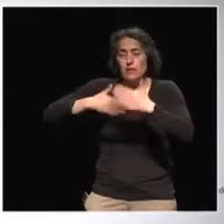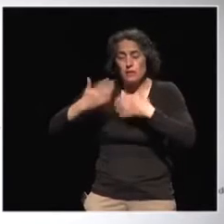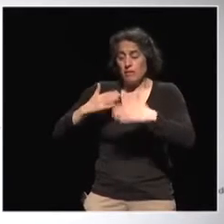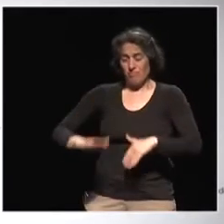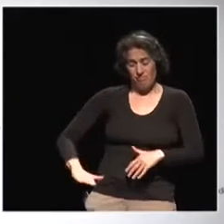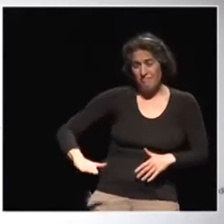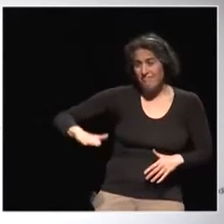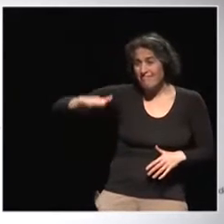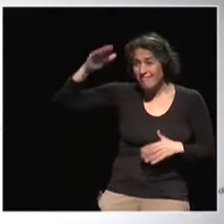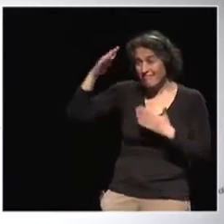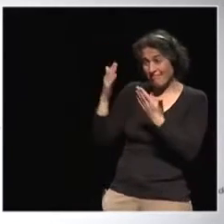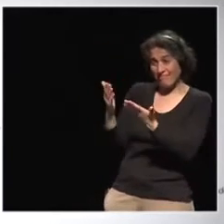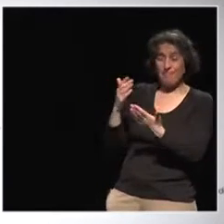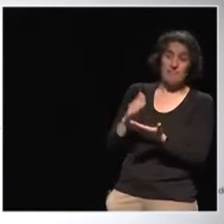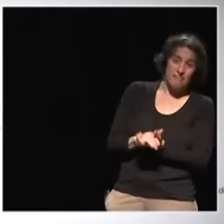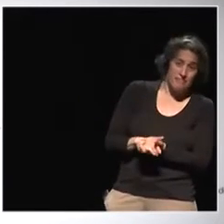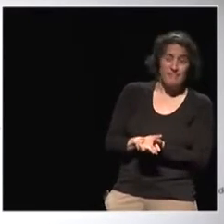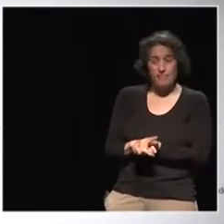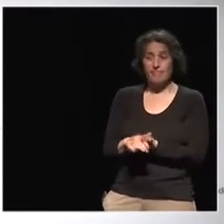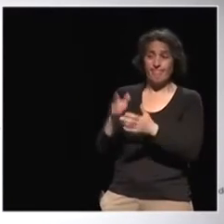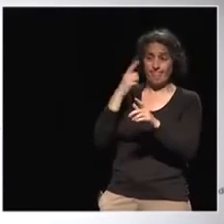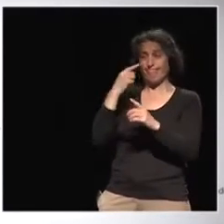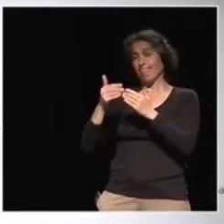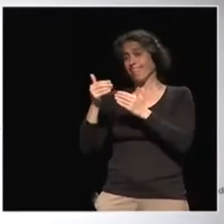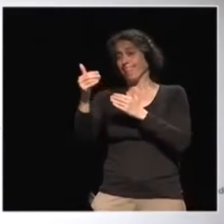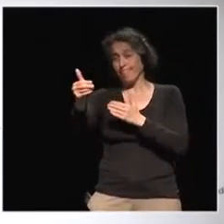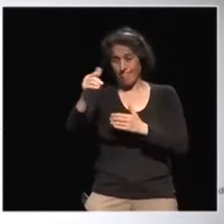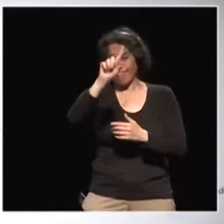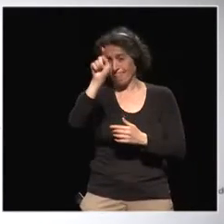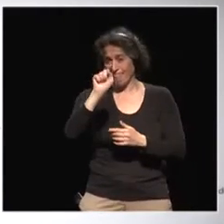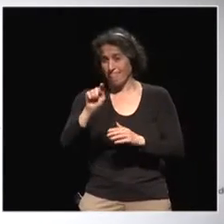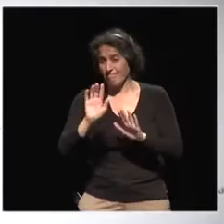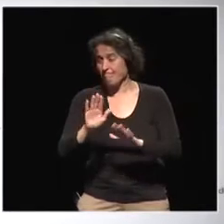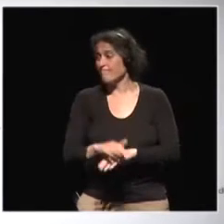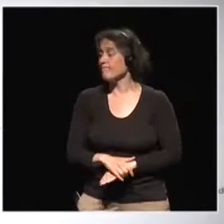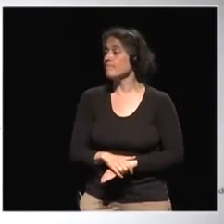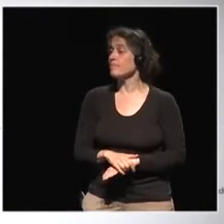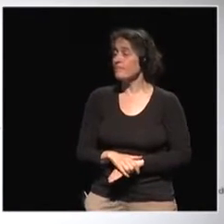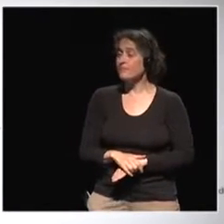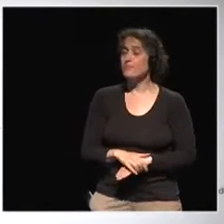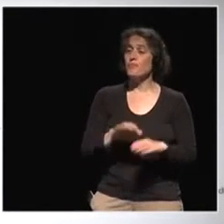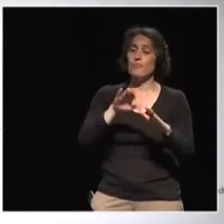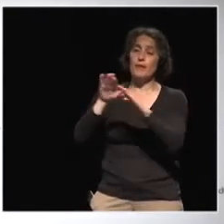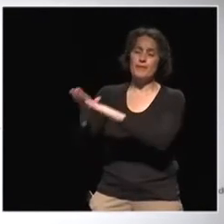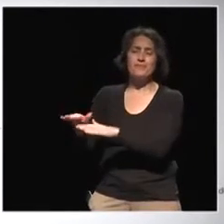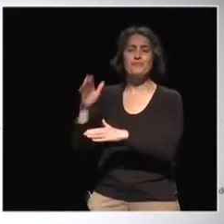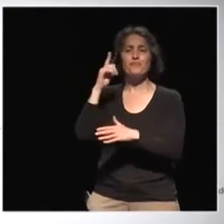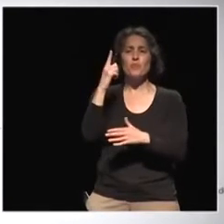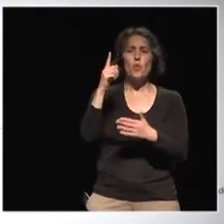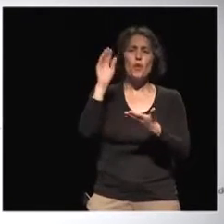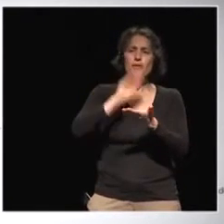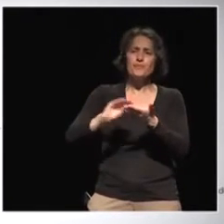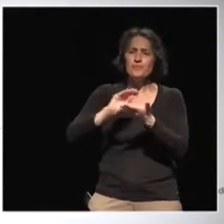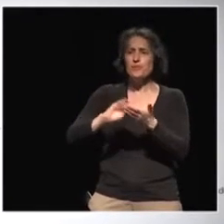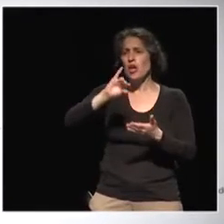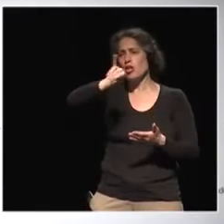The notion of, I always thought, there was a philosopher at campus, John Rawls, where he developed a couple.